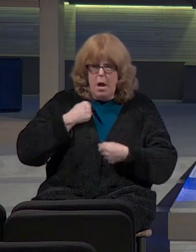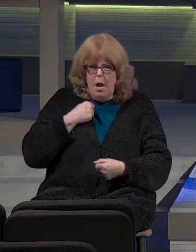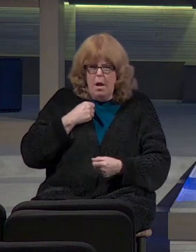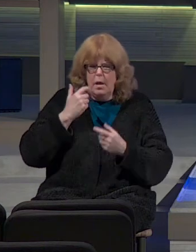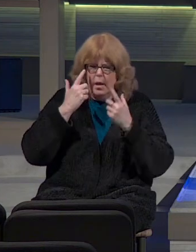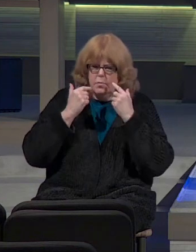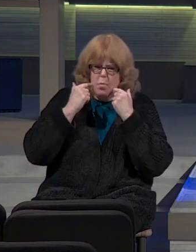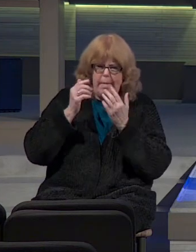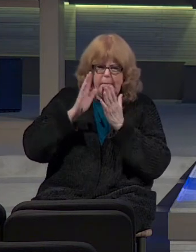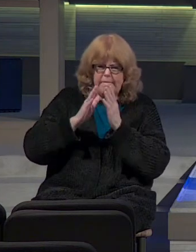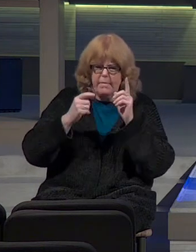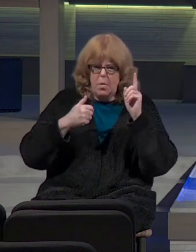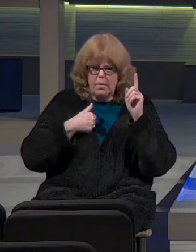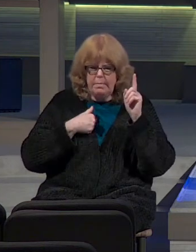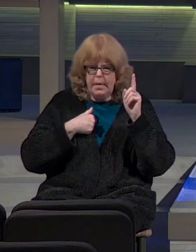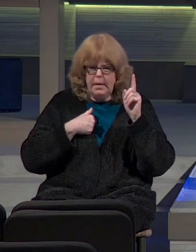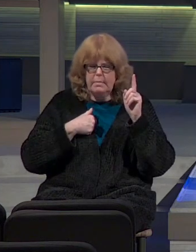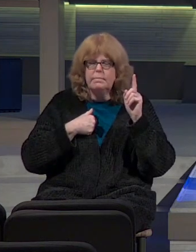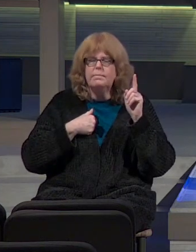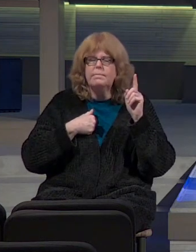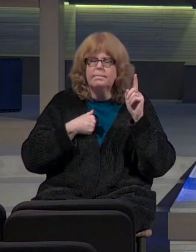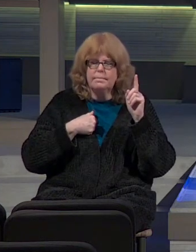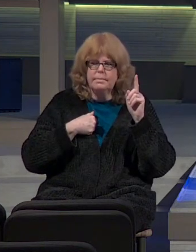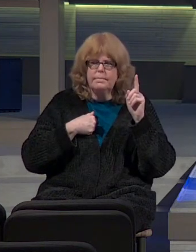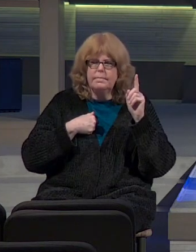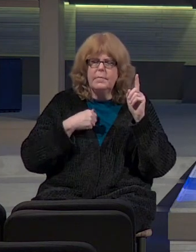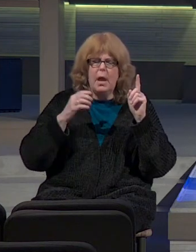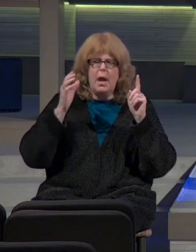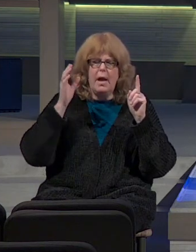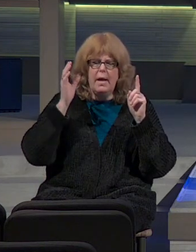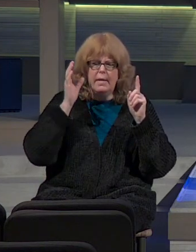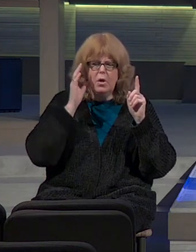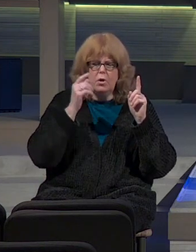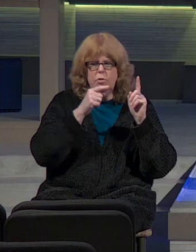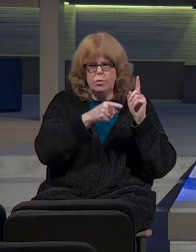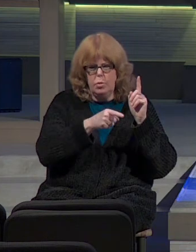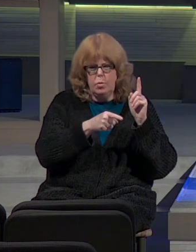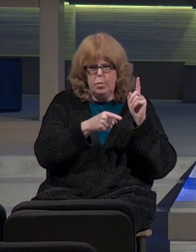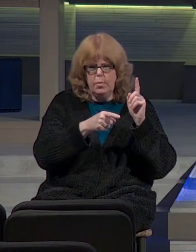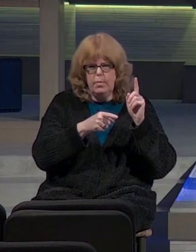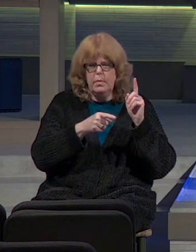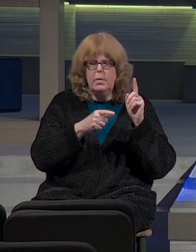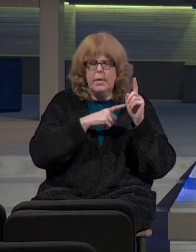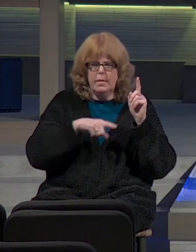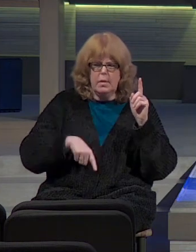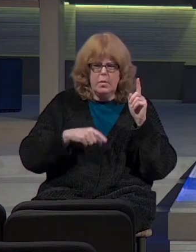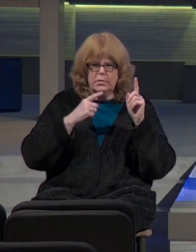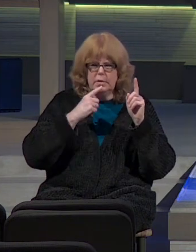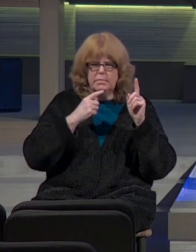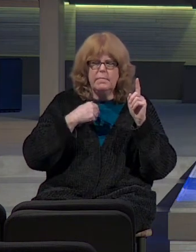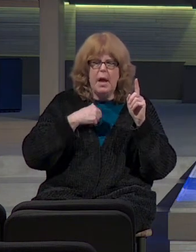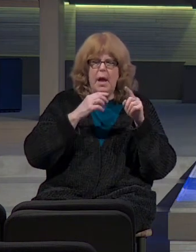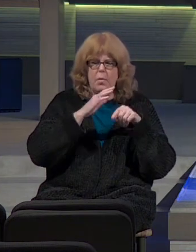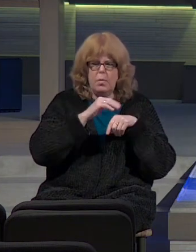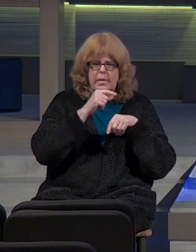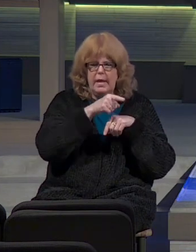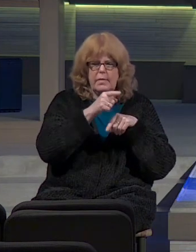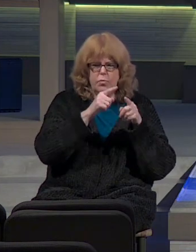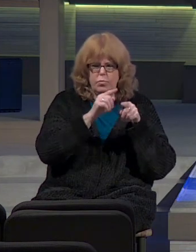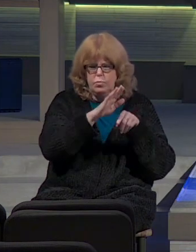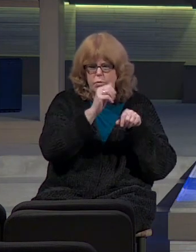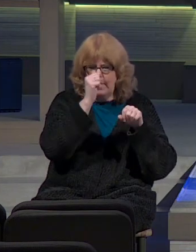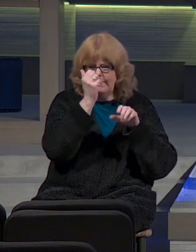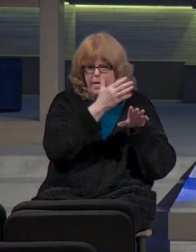wept before me. Truly I have heard you, declares the Lord. Therefore behold, I will gather you to your fathers